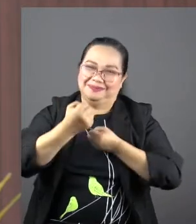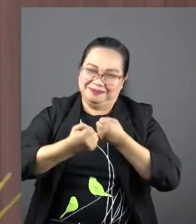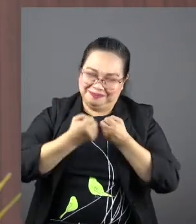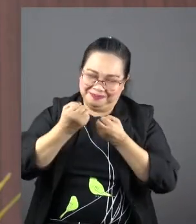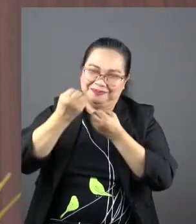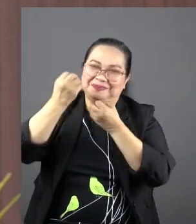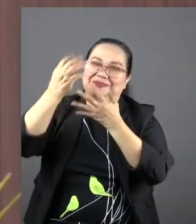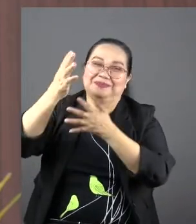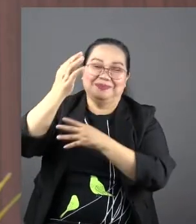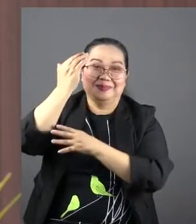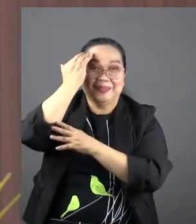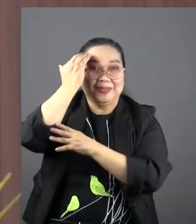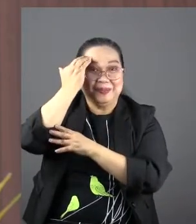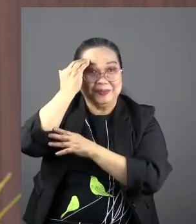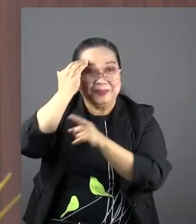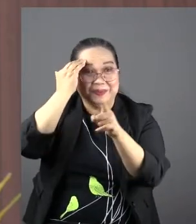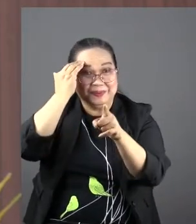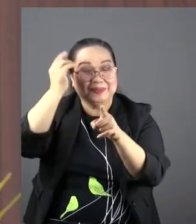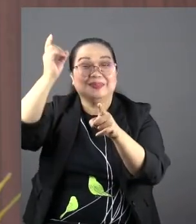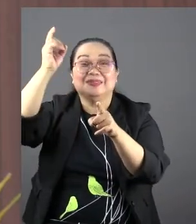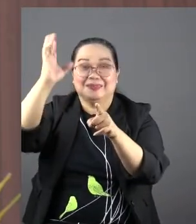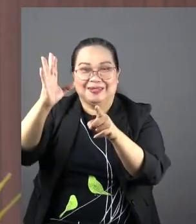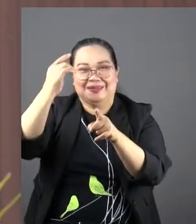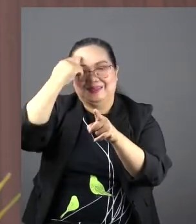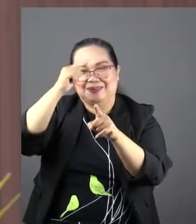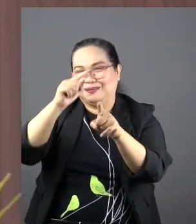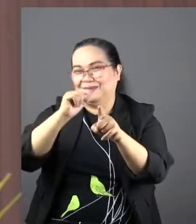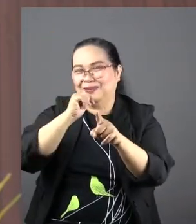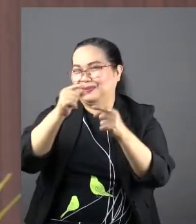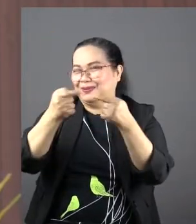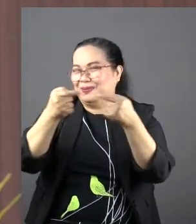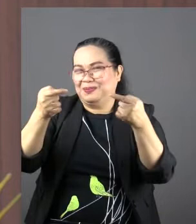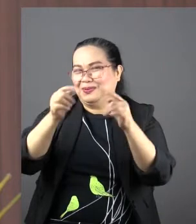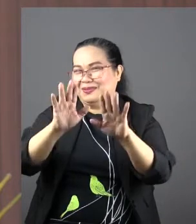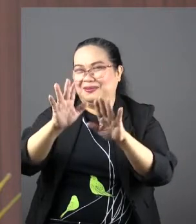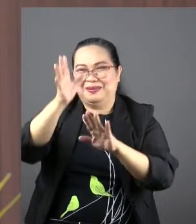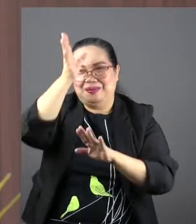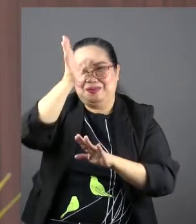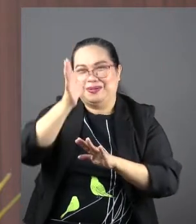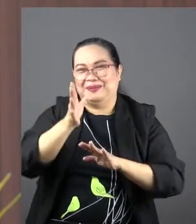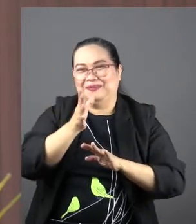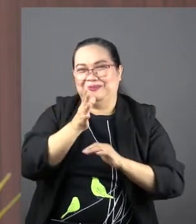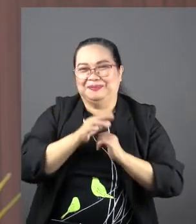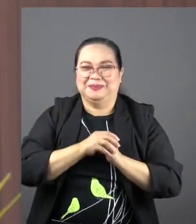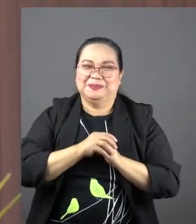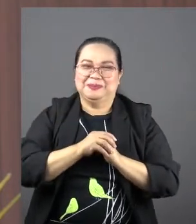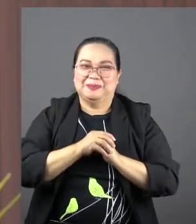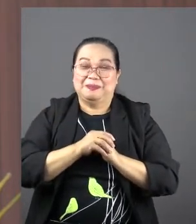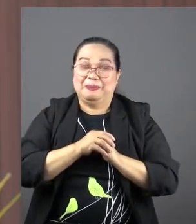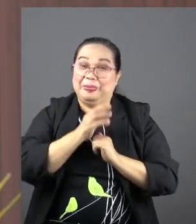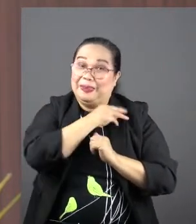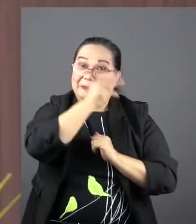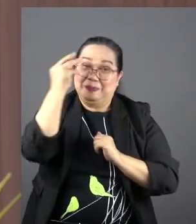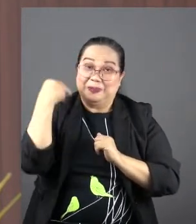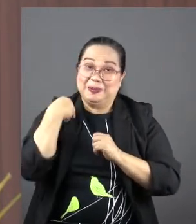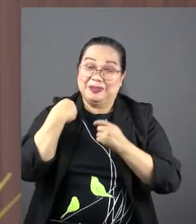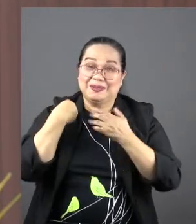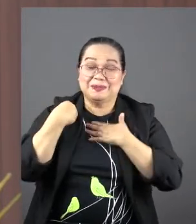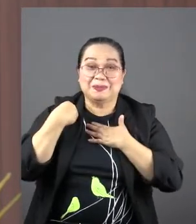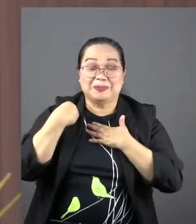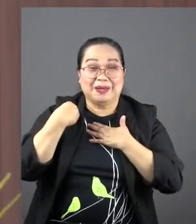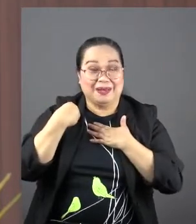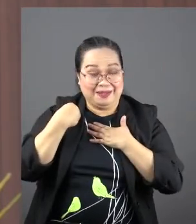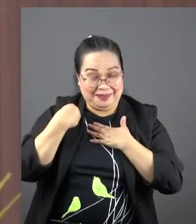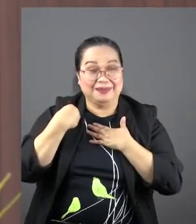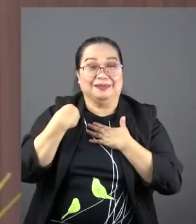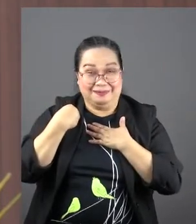as you realize God is for you, not against you in your parenting. Mary said, my spirit rejoices in